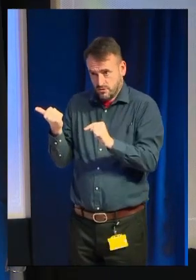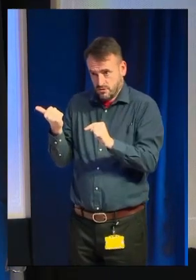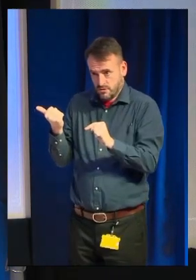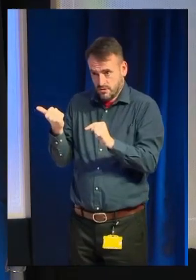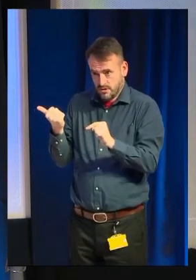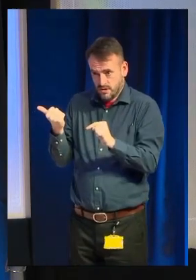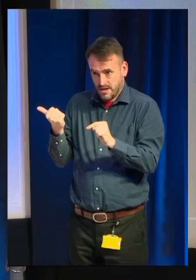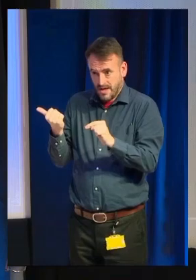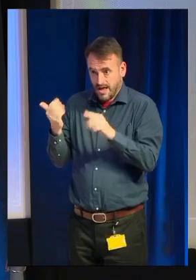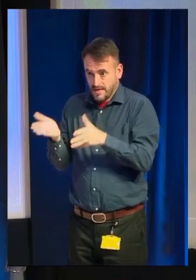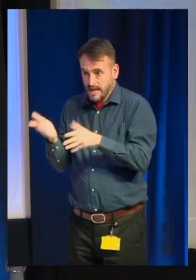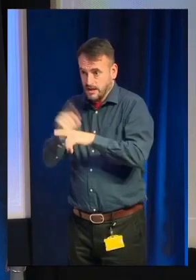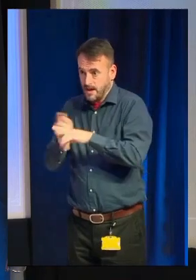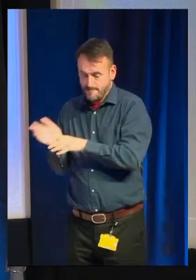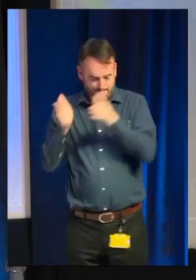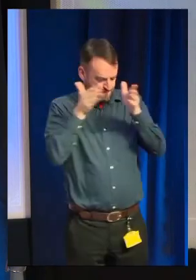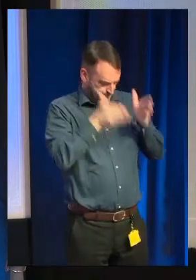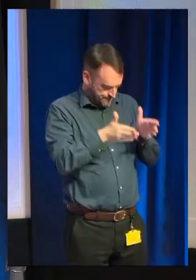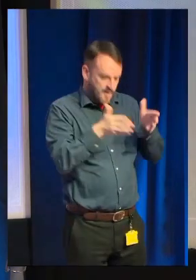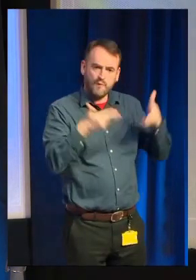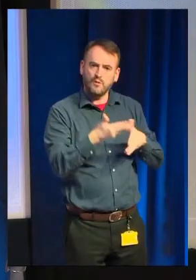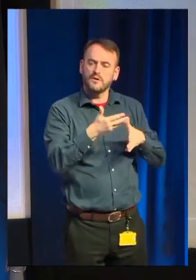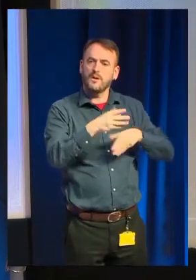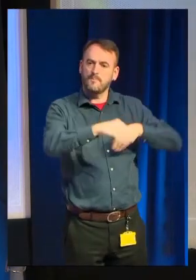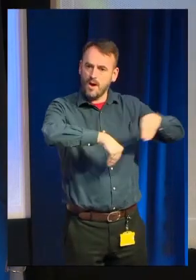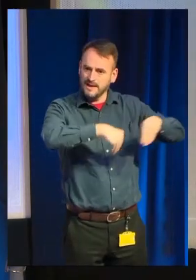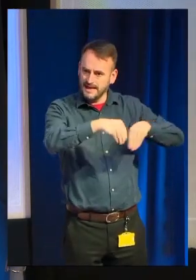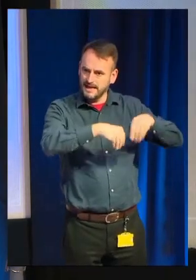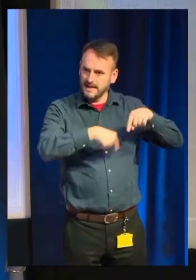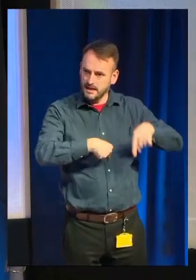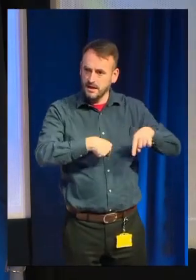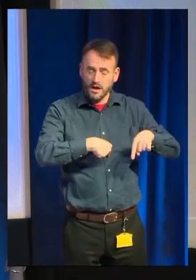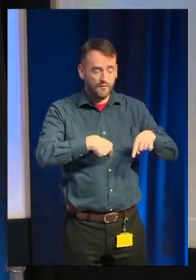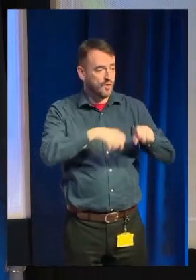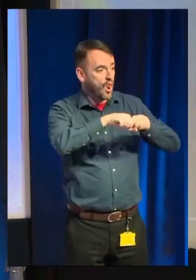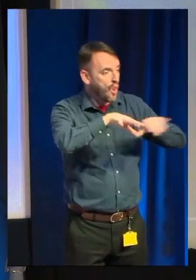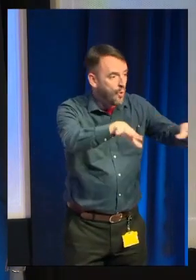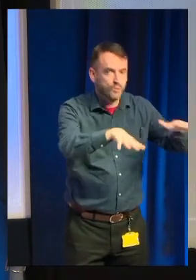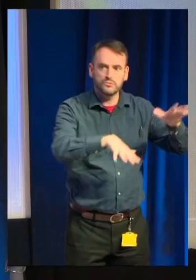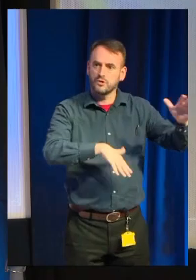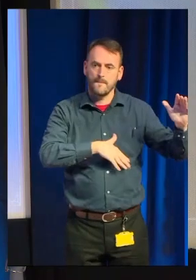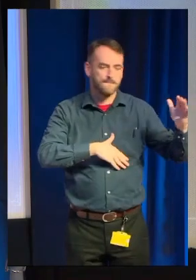time for the big, big hype moment for launch or for whatever you feel your key moment is.